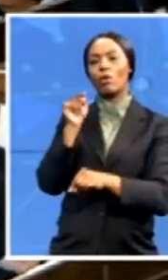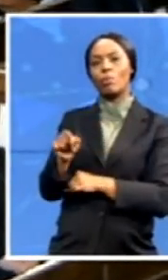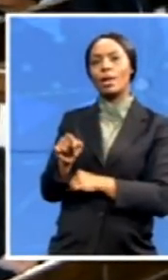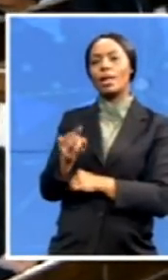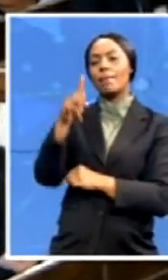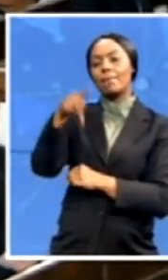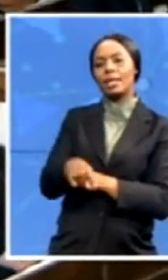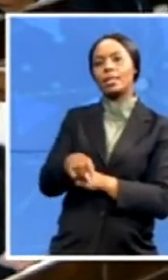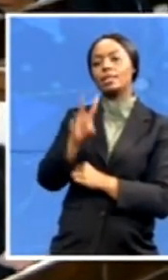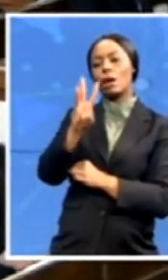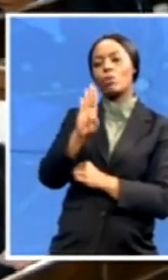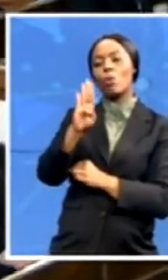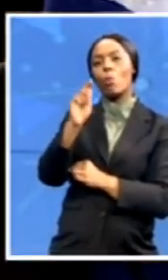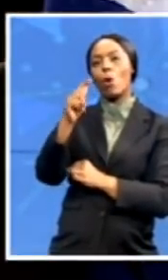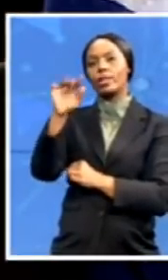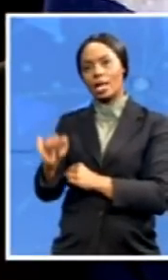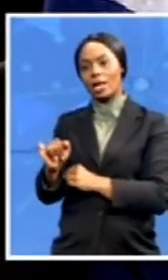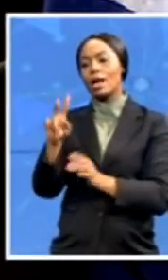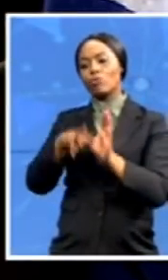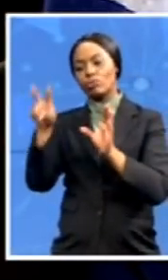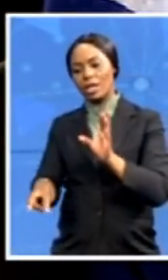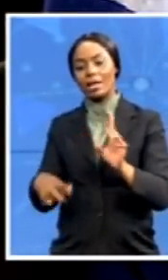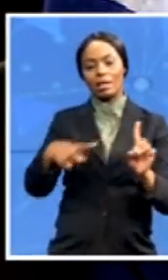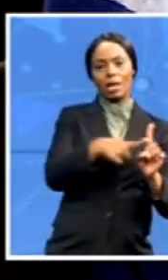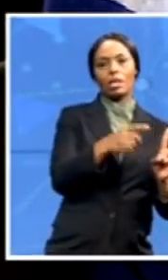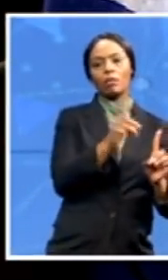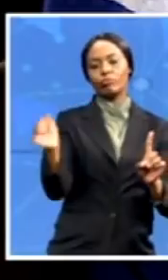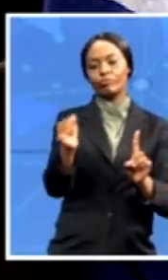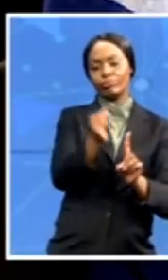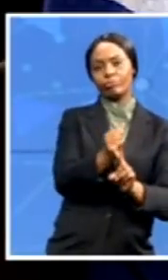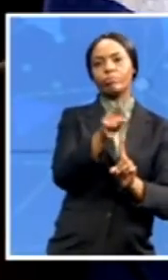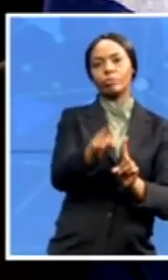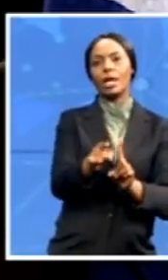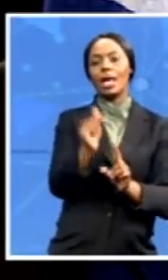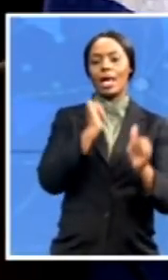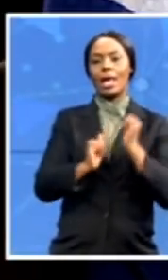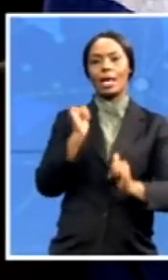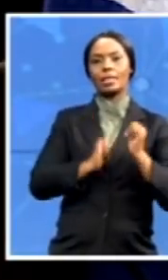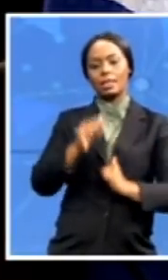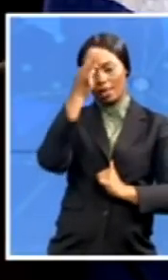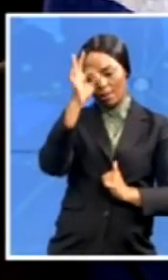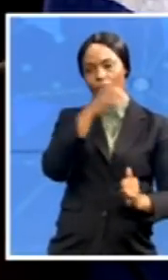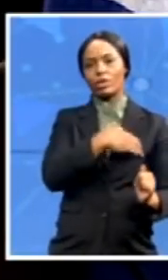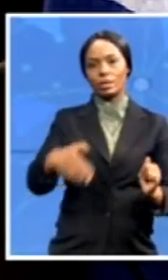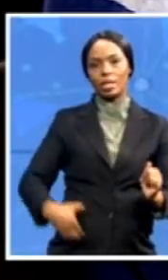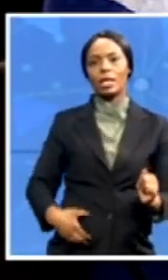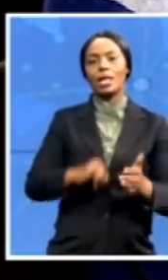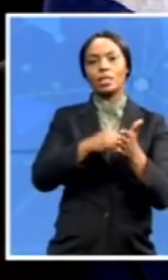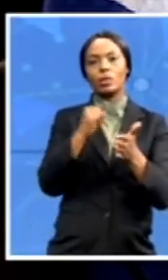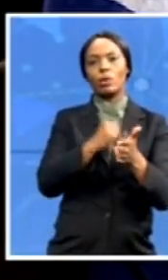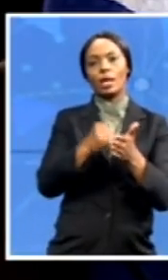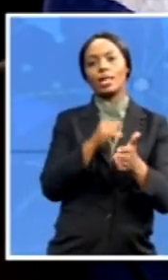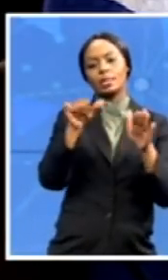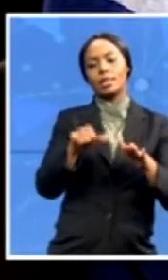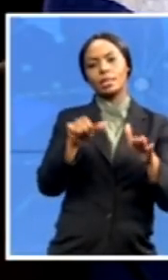Mr. Klerk became acting state president and after the general election of 6 September, was inaugurated as state president